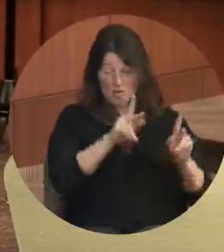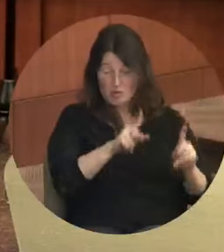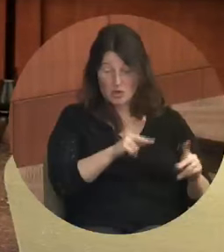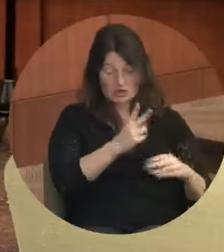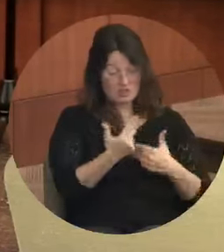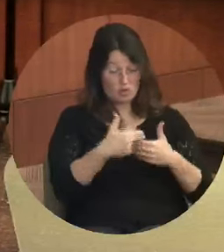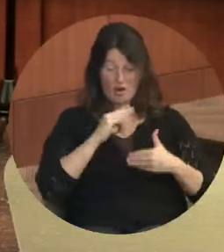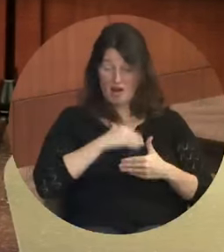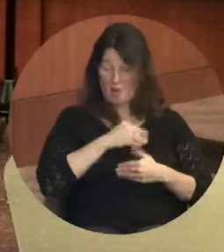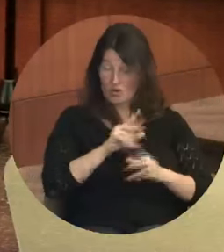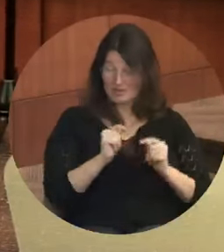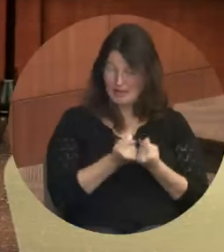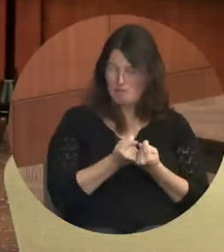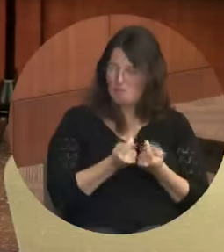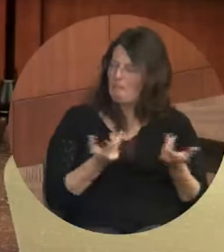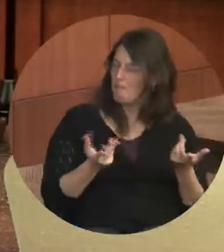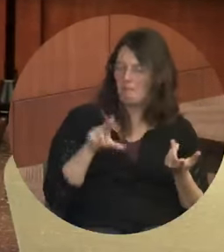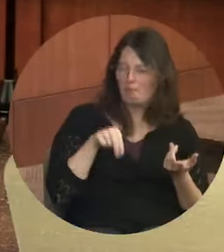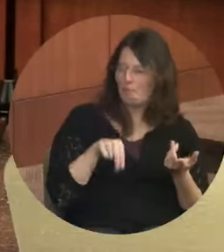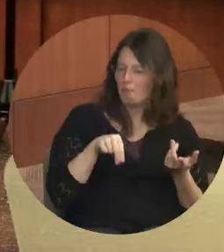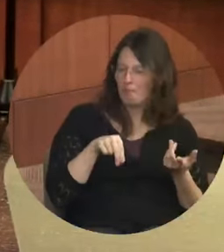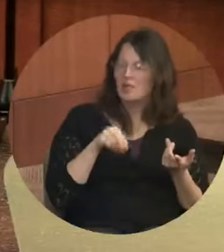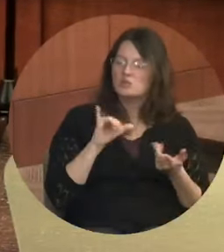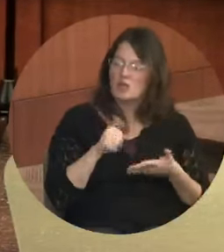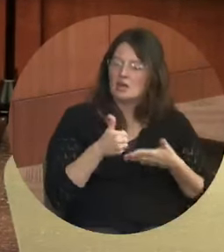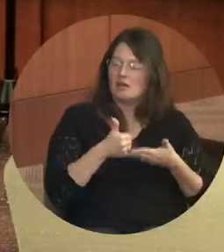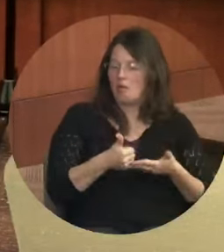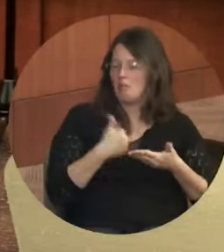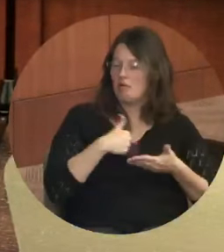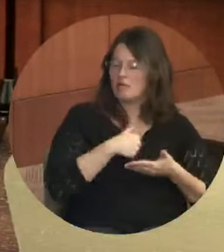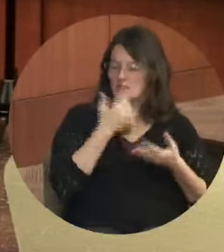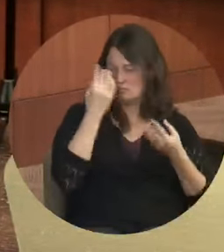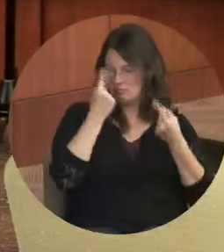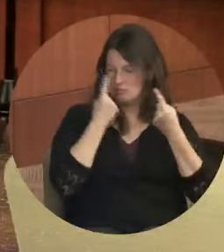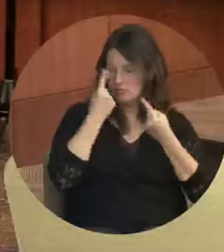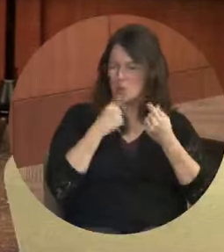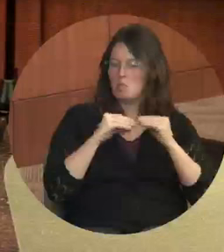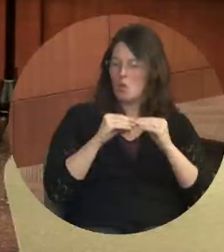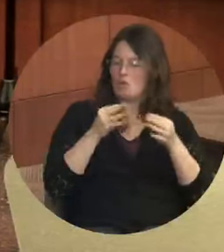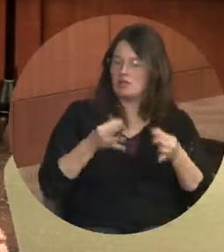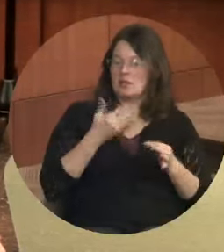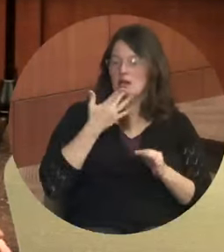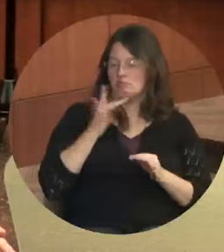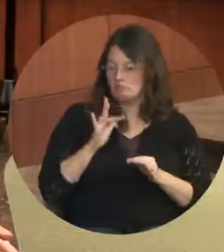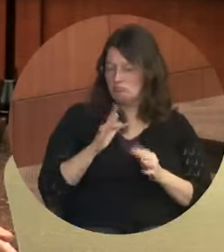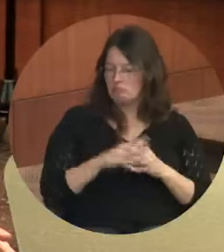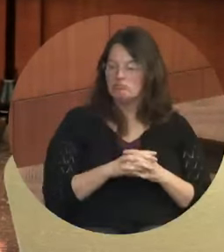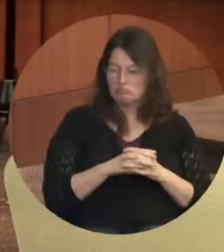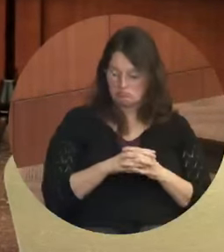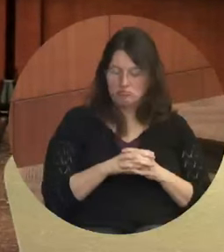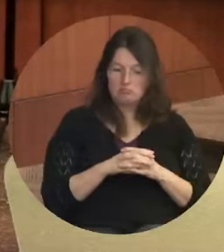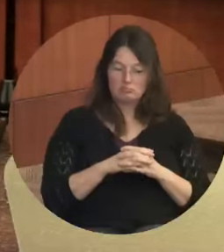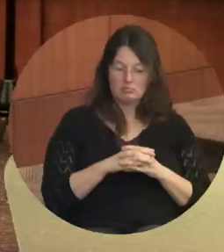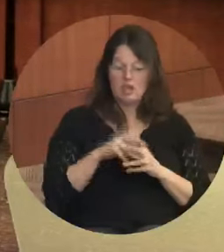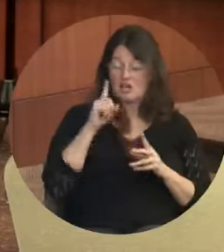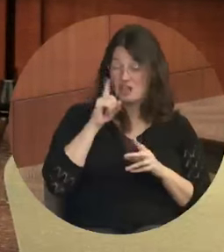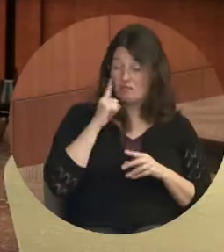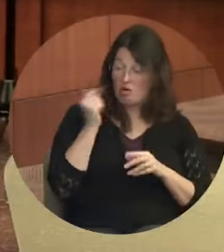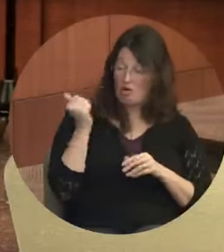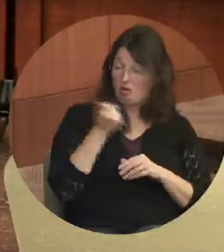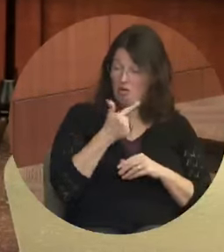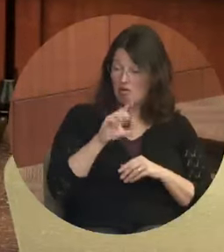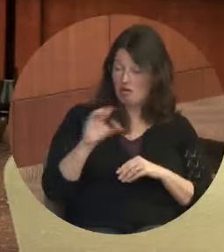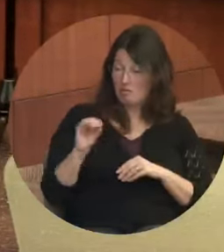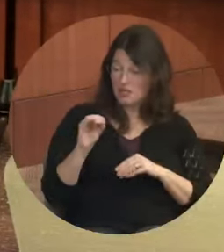you get to make the decision at the end and that's been huge for the city, easy for us. It can't work for every company and so that's why we